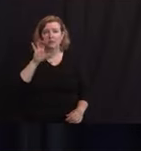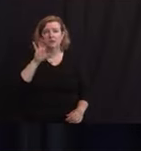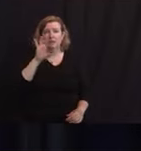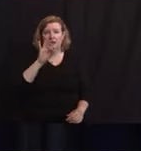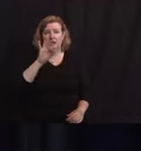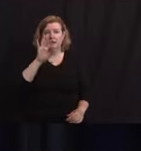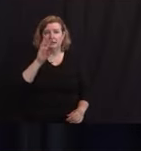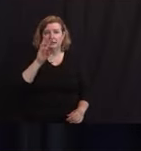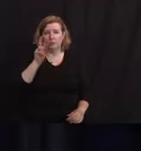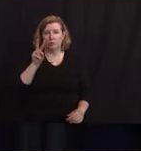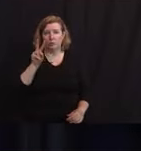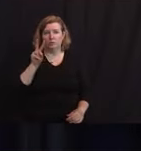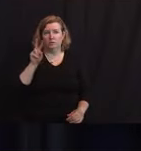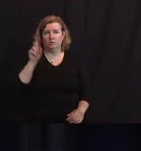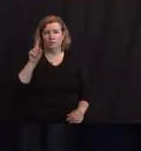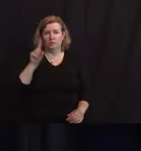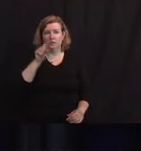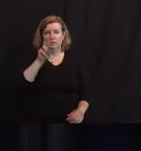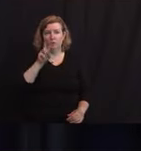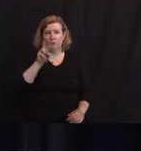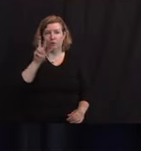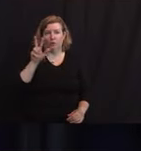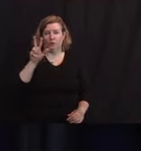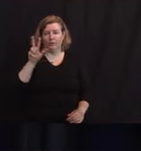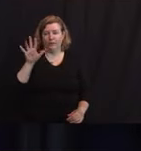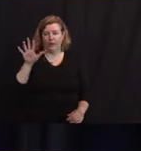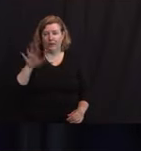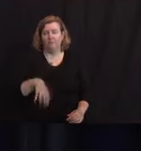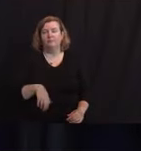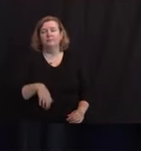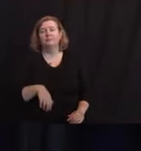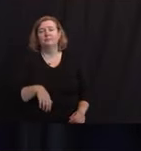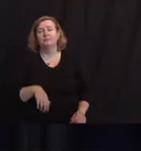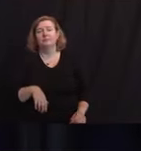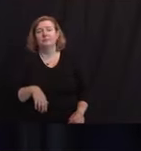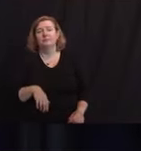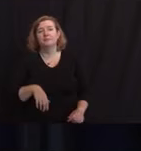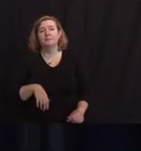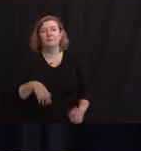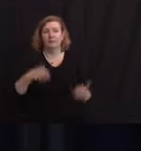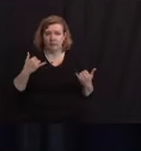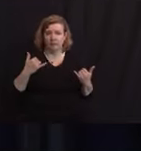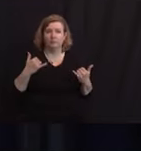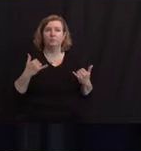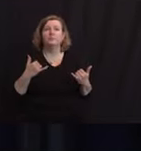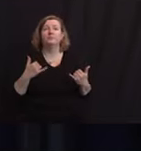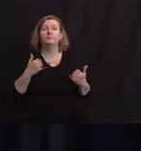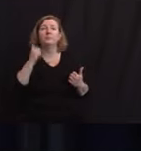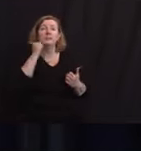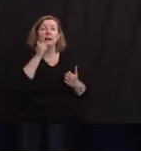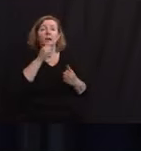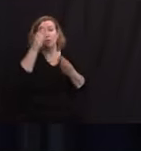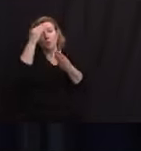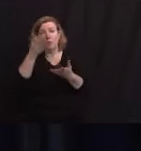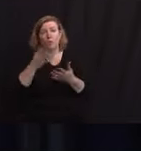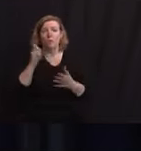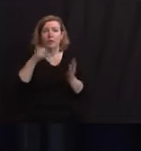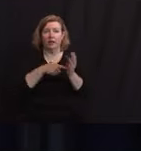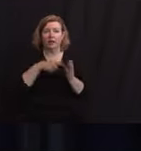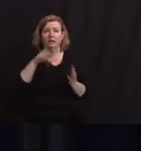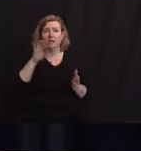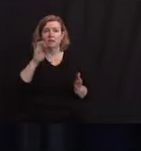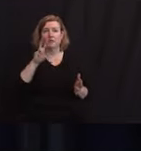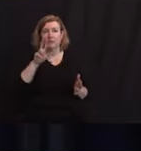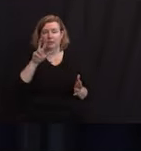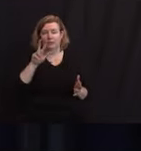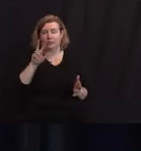-1253. So moving on to the department's daily report, there are 1,936 reports